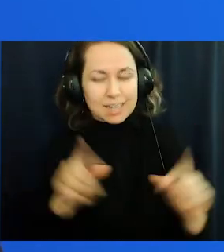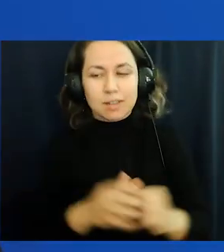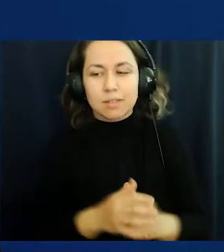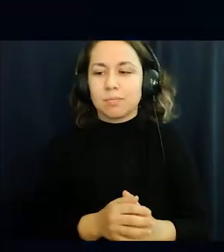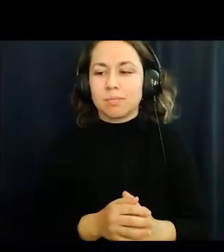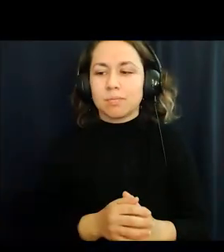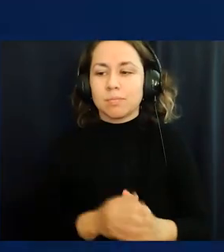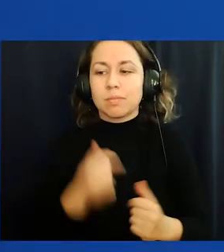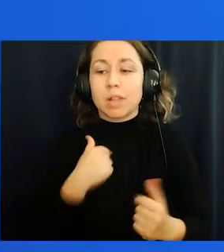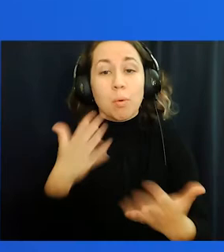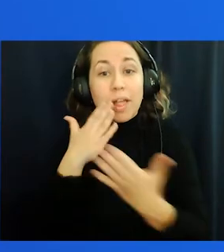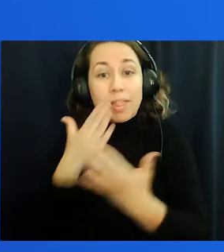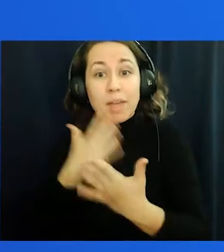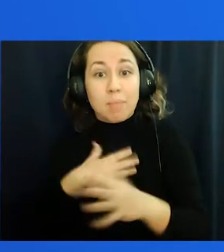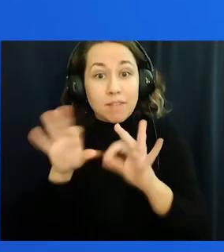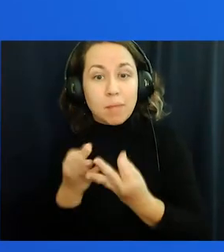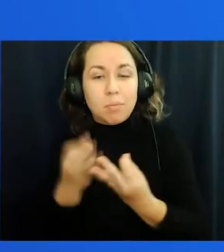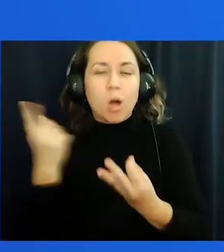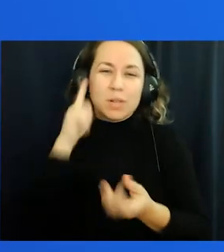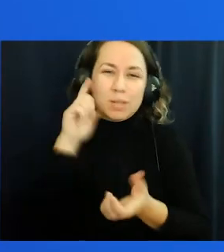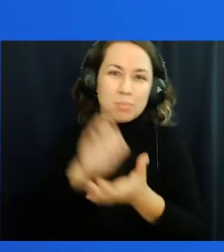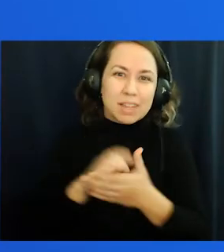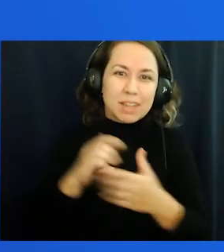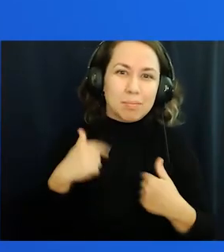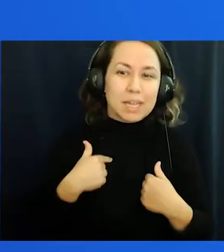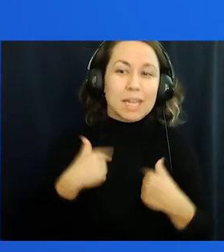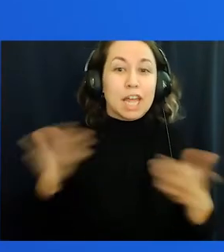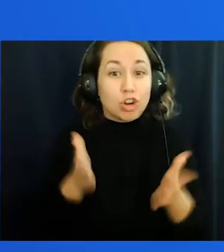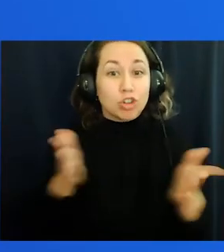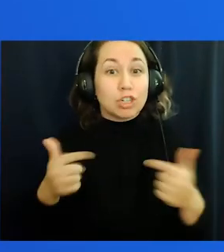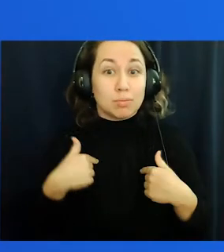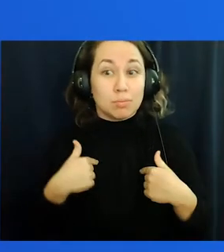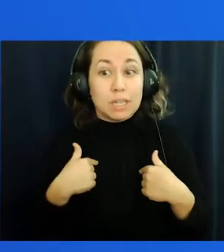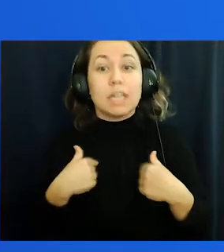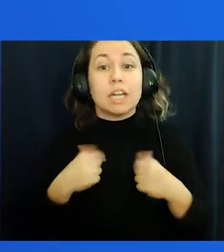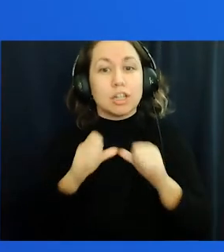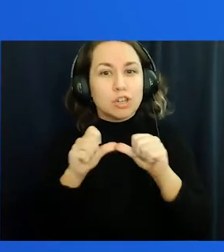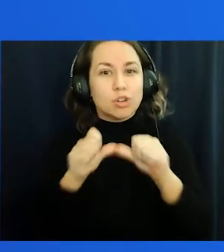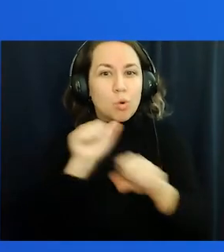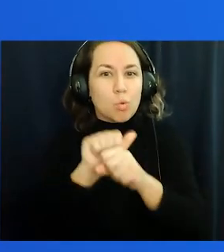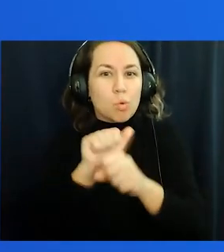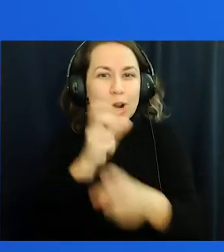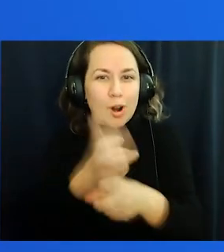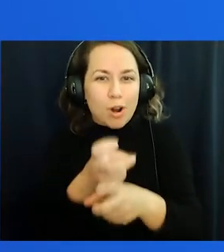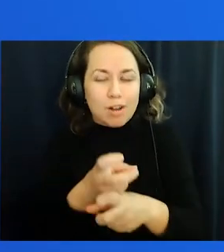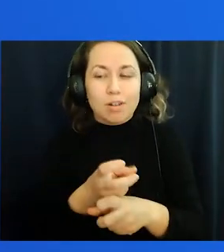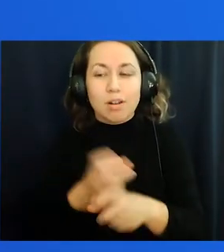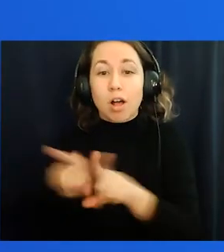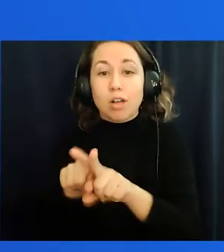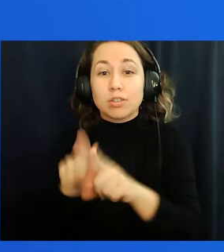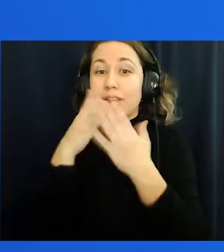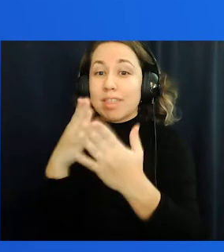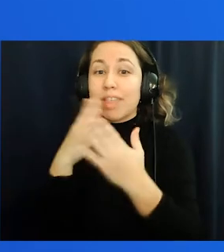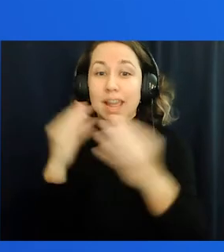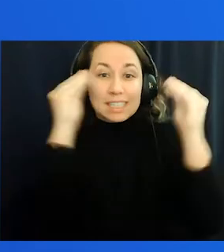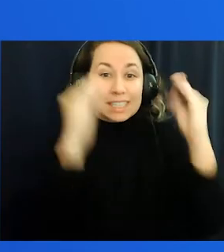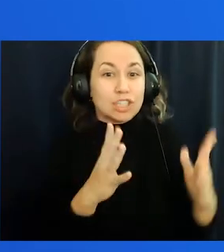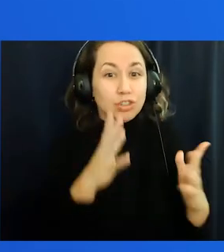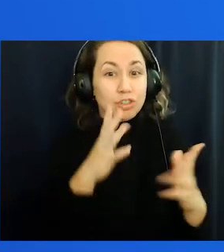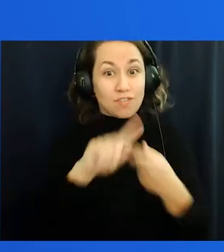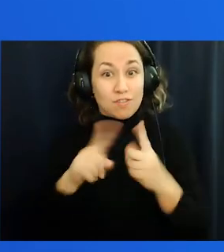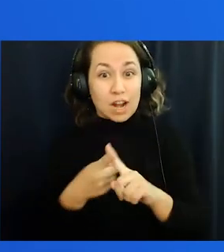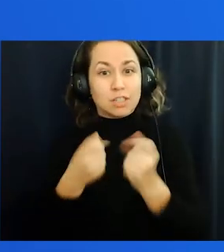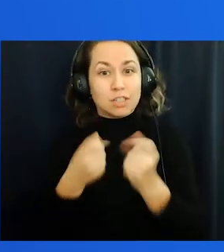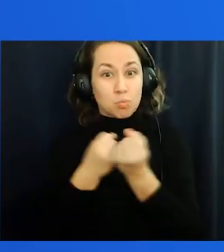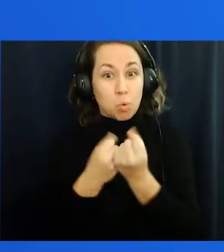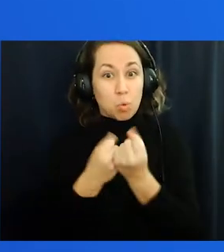the best you can be. I'd like to thank my family for always believing in me and encouraging me to continue working hard. I'd also like to thank my teachers